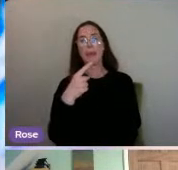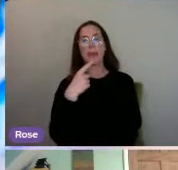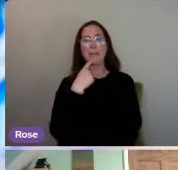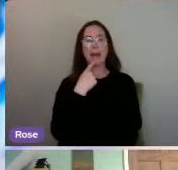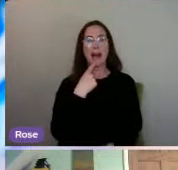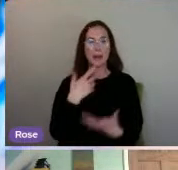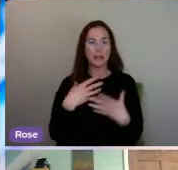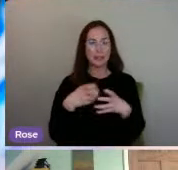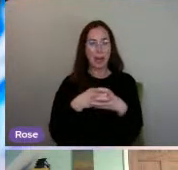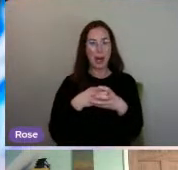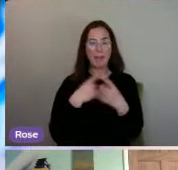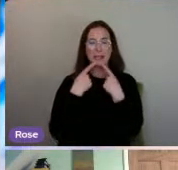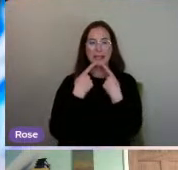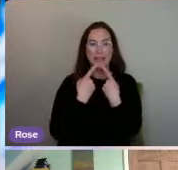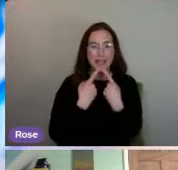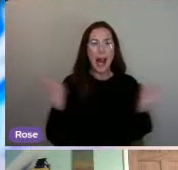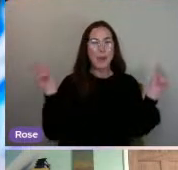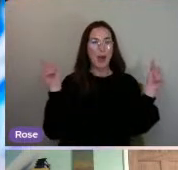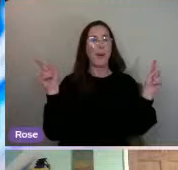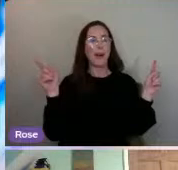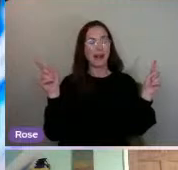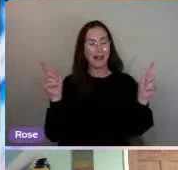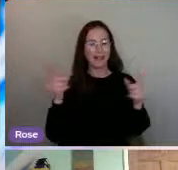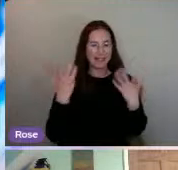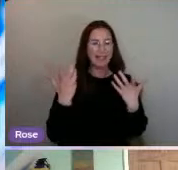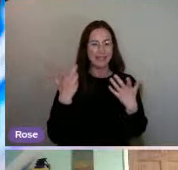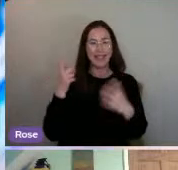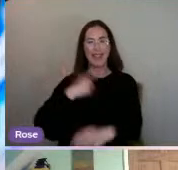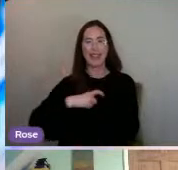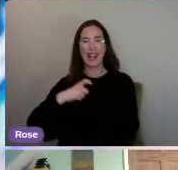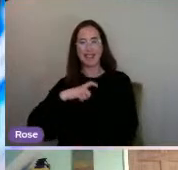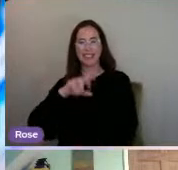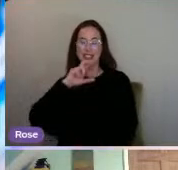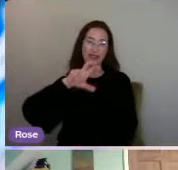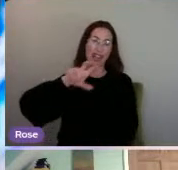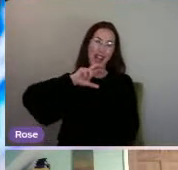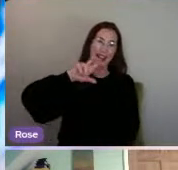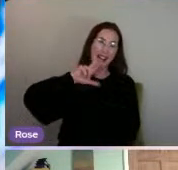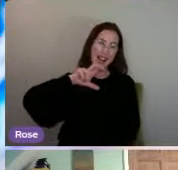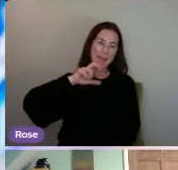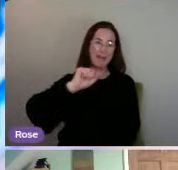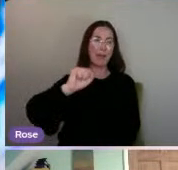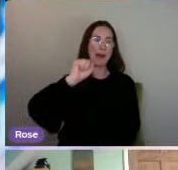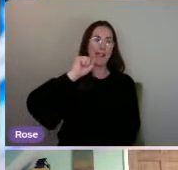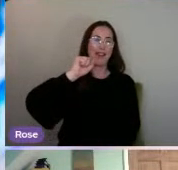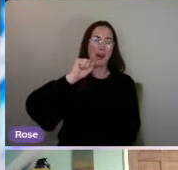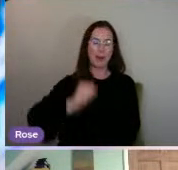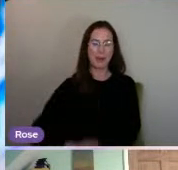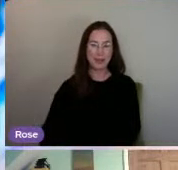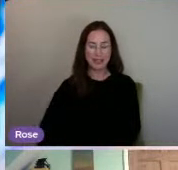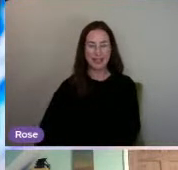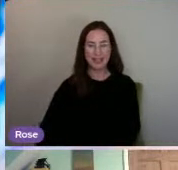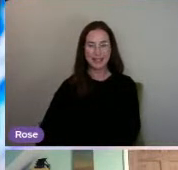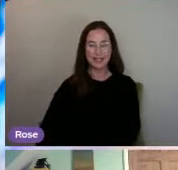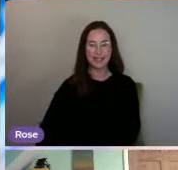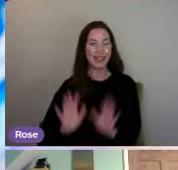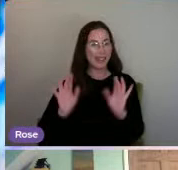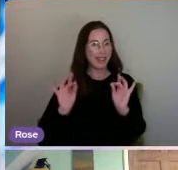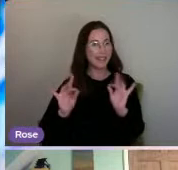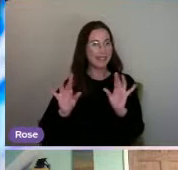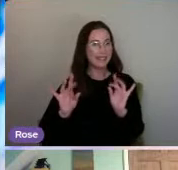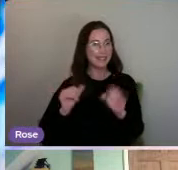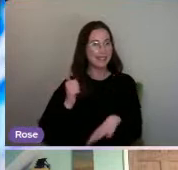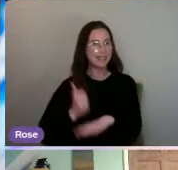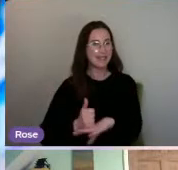messages department on the right, the character is just screaming through a megaphone. And that's it, basically.